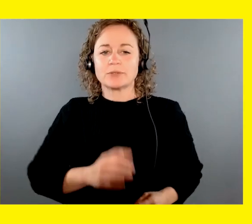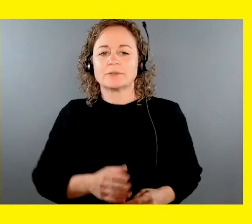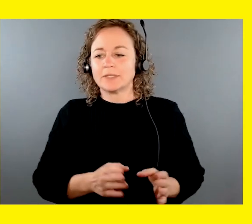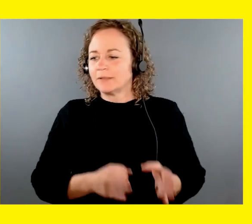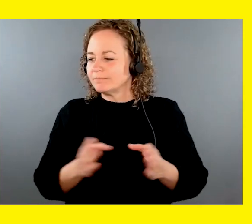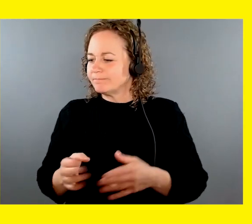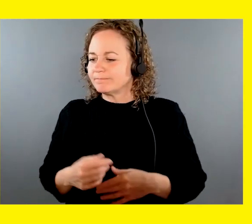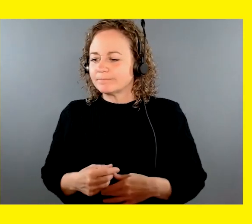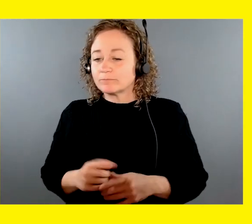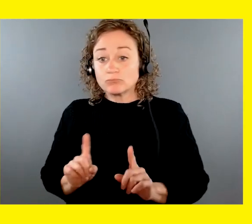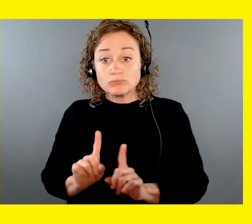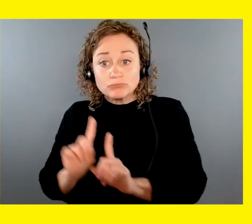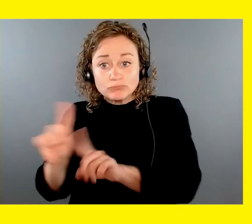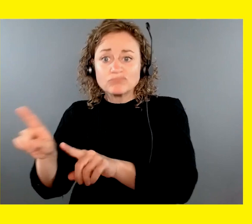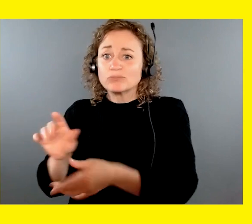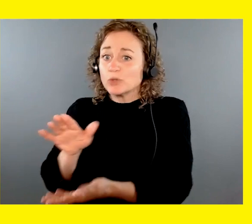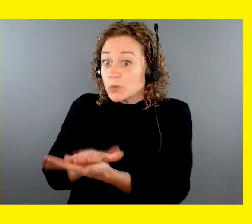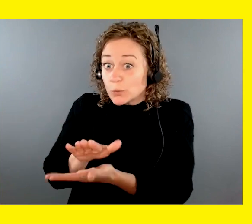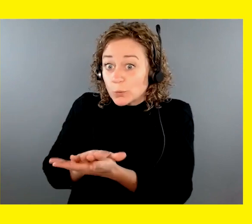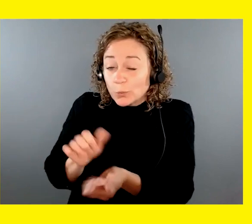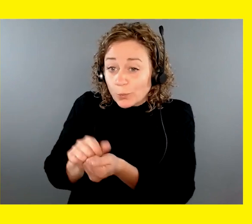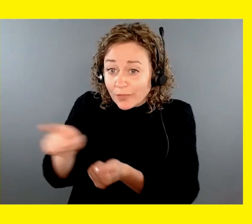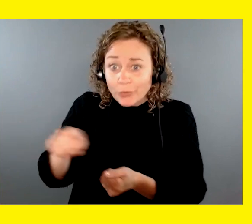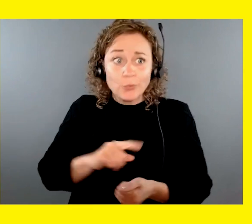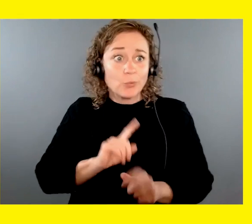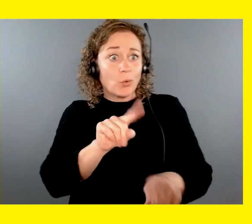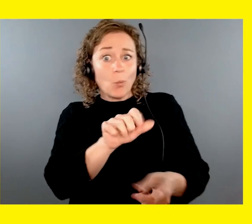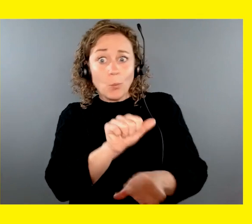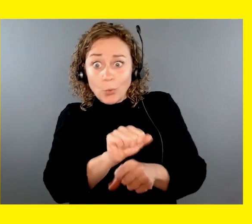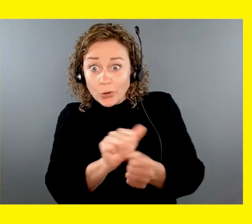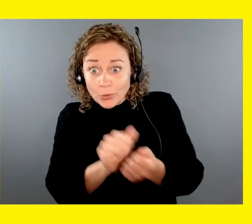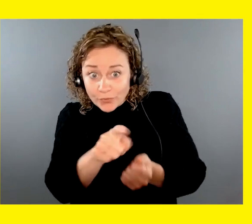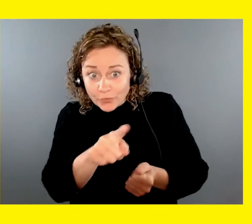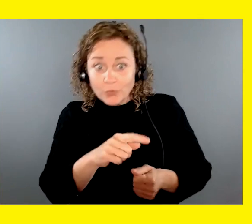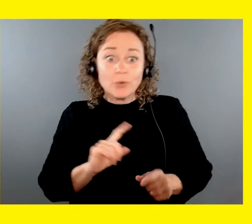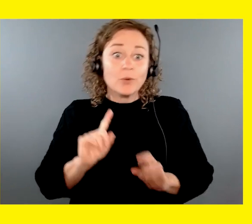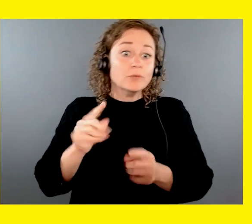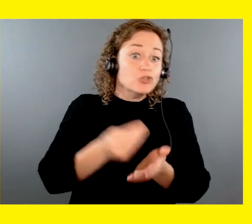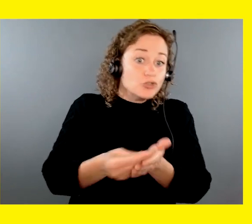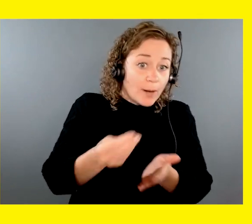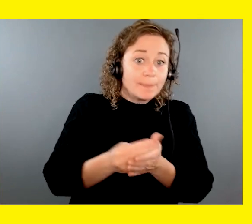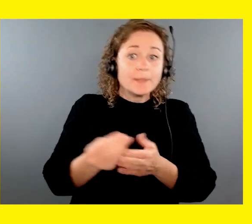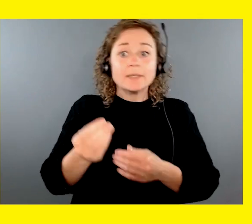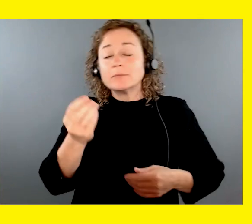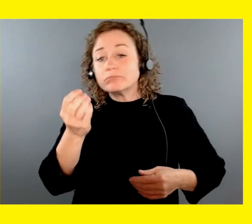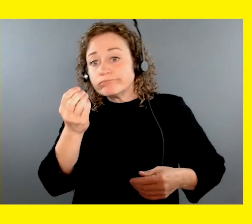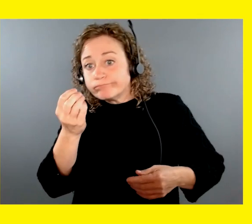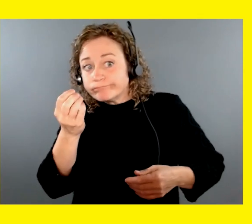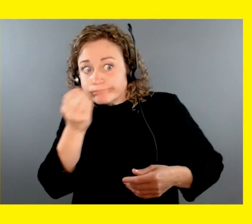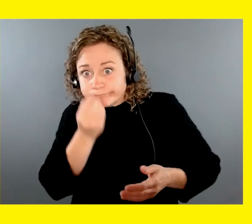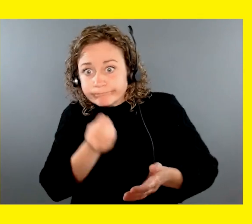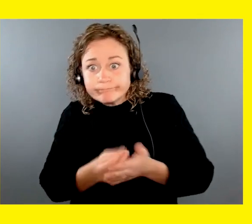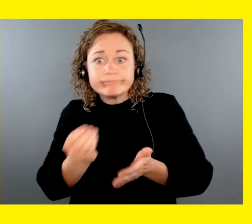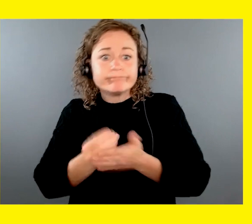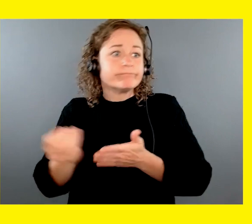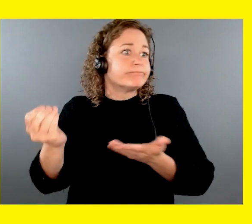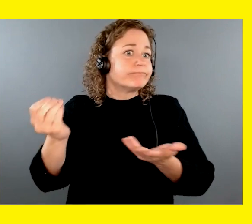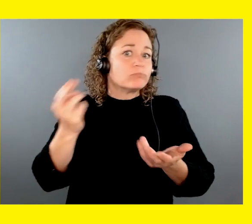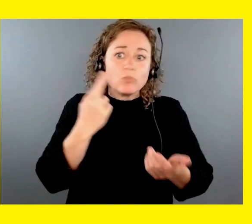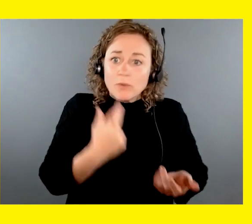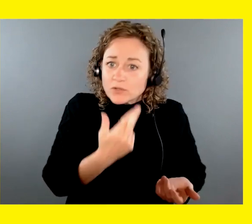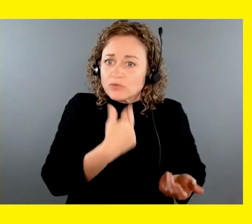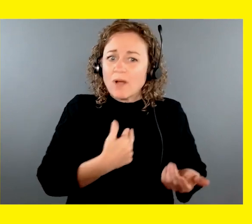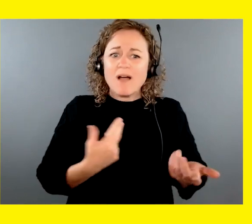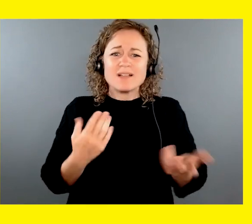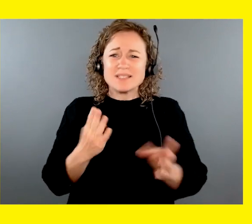work or school with you, going to the shopping mall or restaurants, riding transit, navigating busy